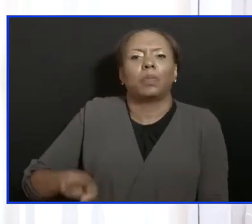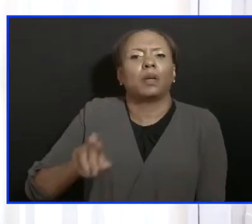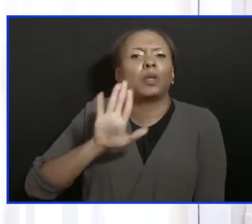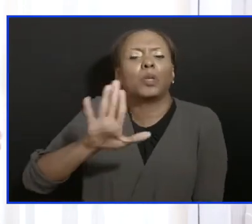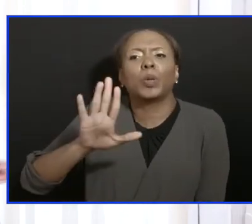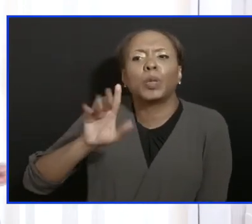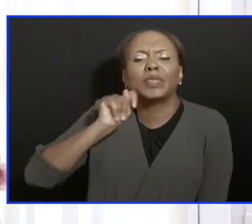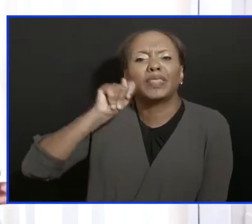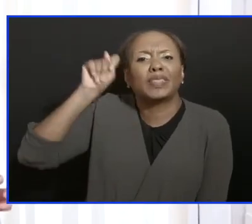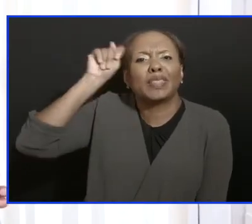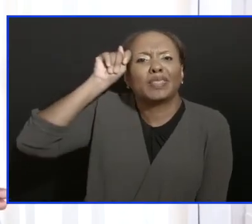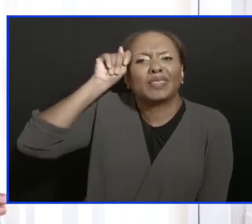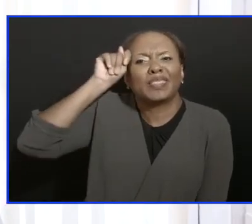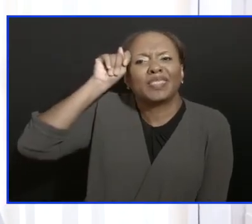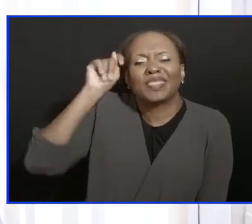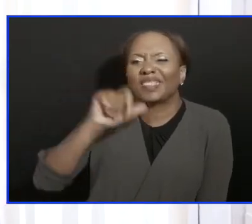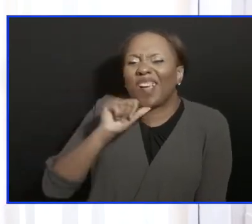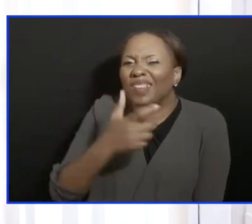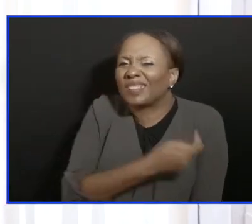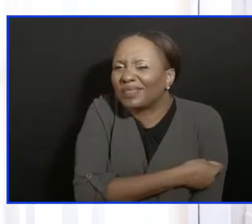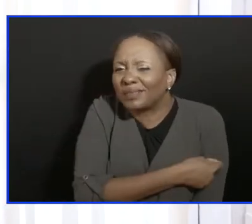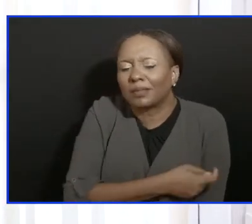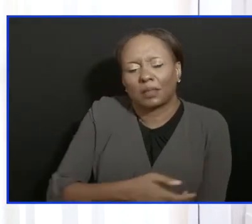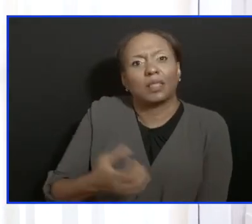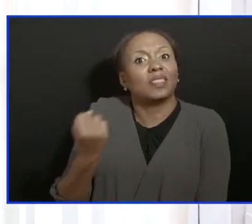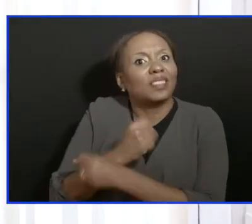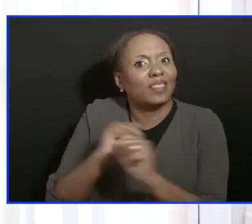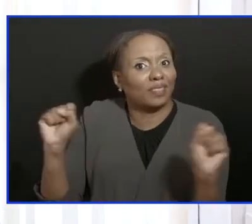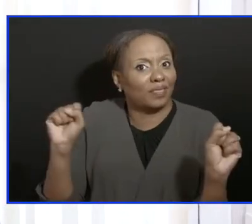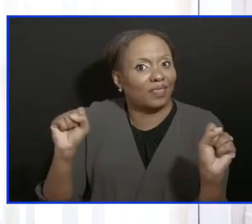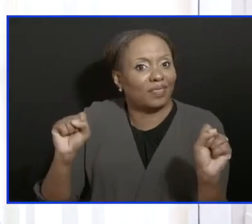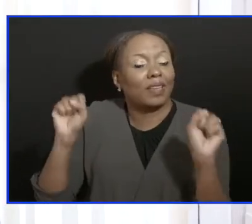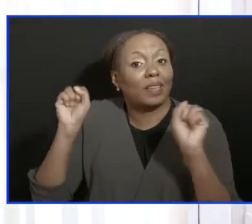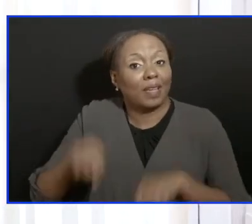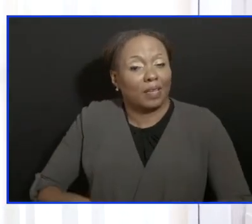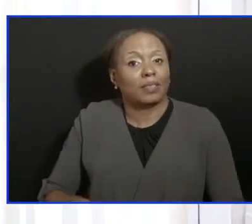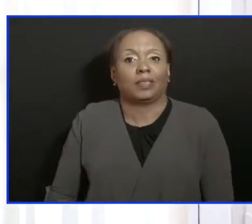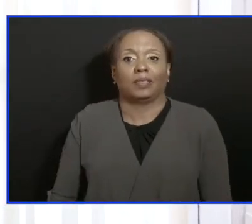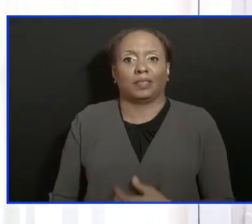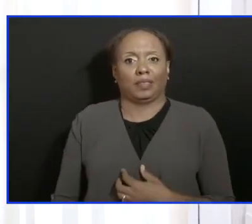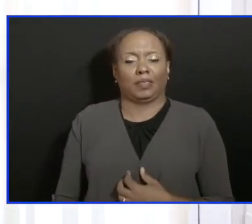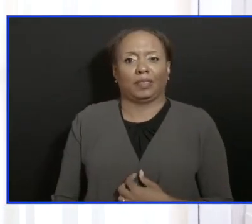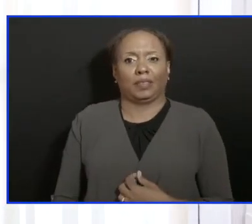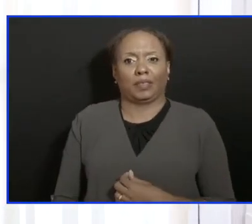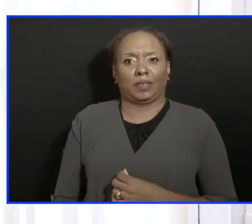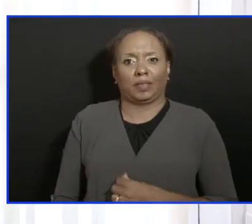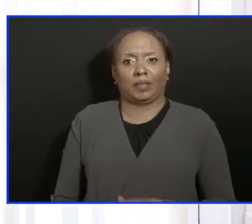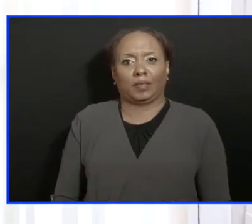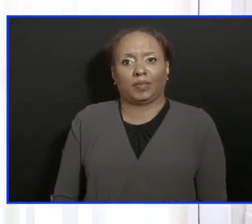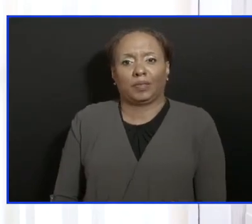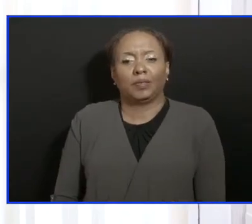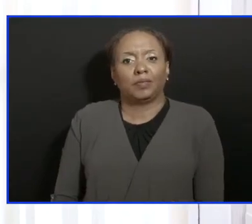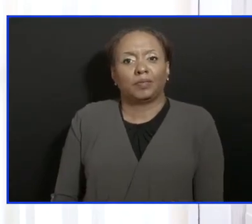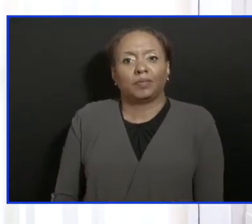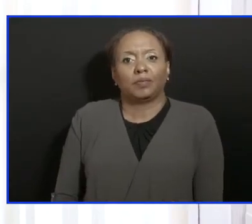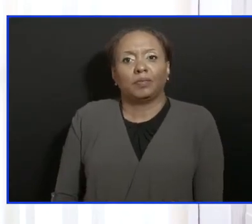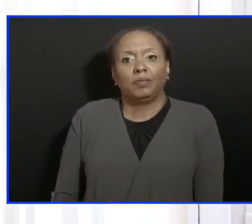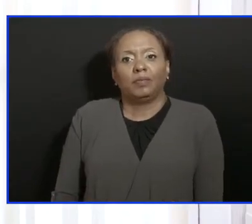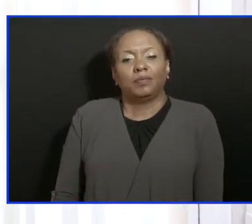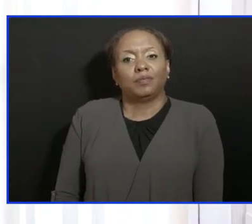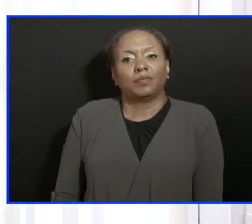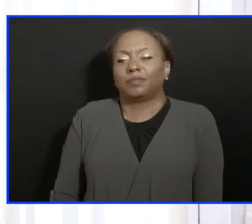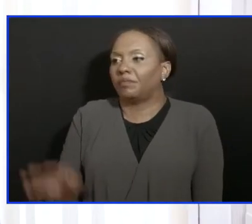when the evidence is very clear that it is safe for them to take it. And let's deal with the vaccines globally.